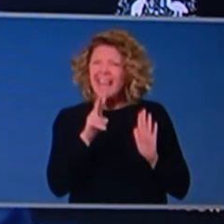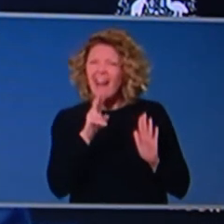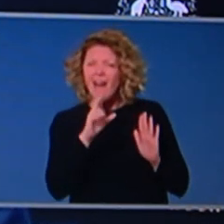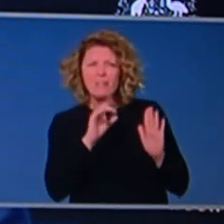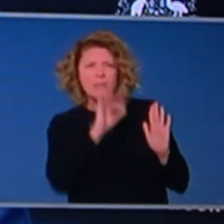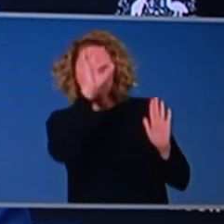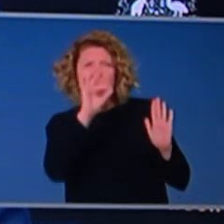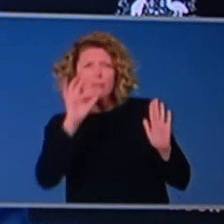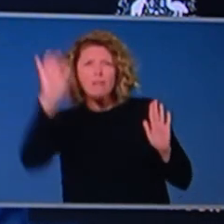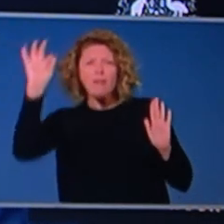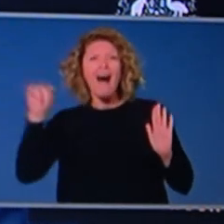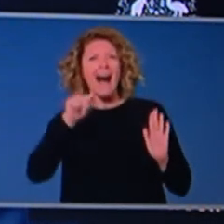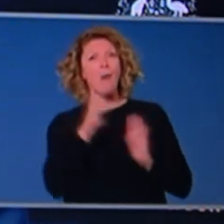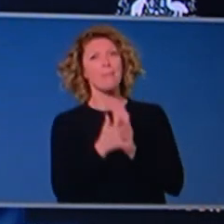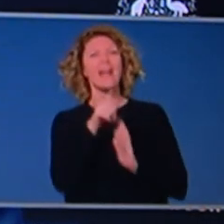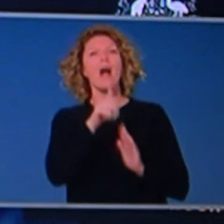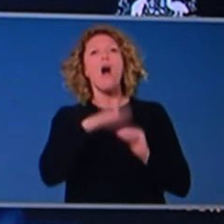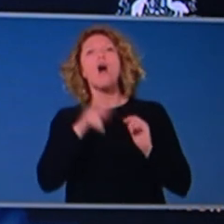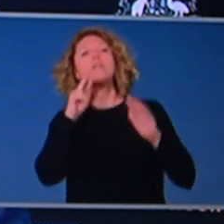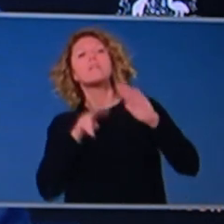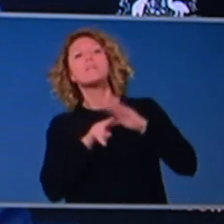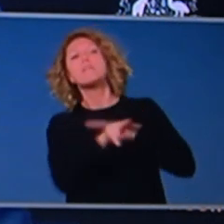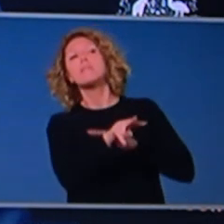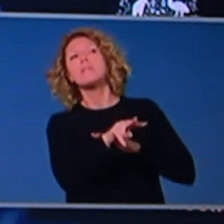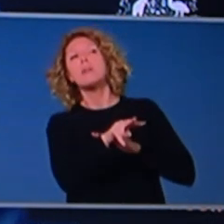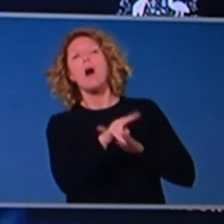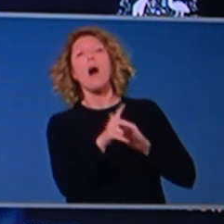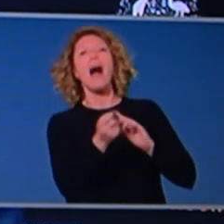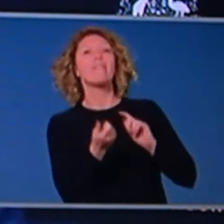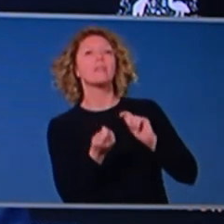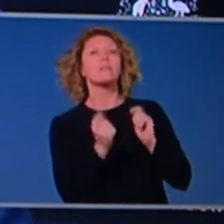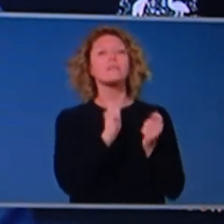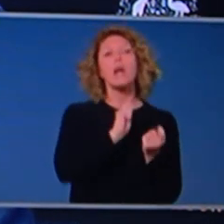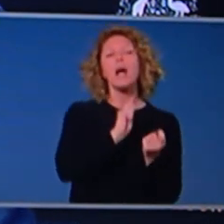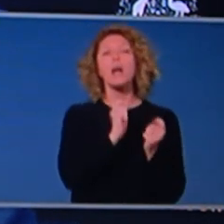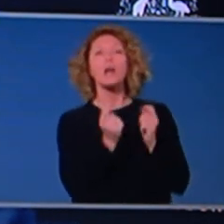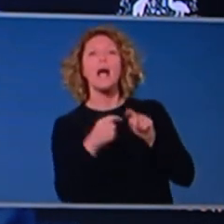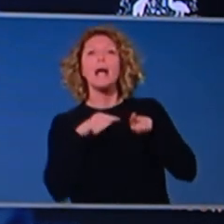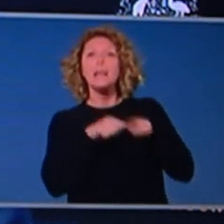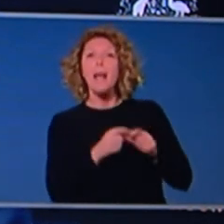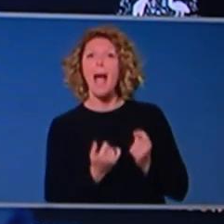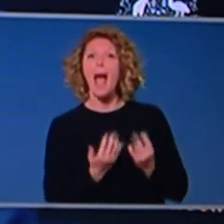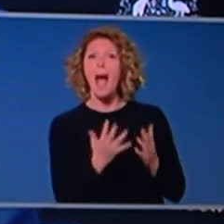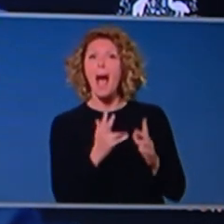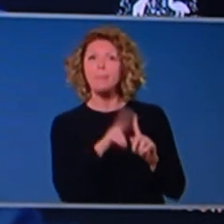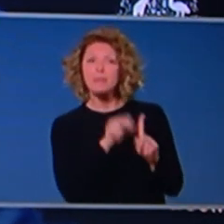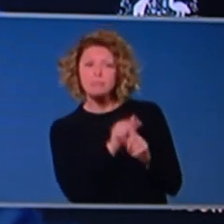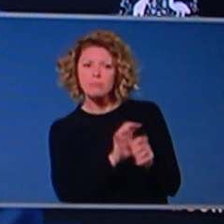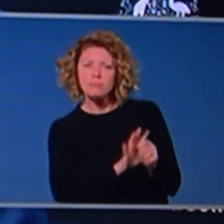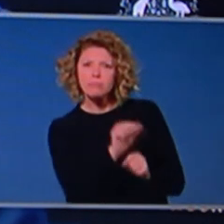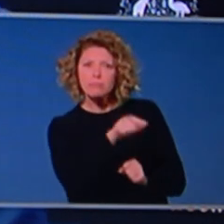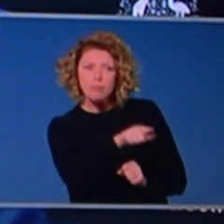as you'll see today later, our modelling methodology changes to reflect the case numbers and the epidemiology.